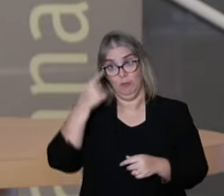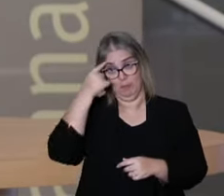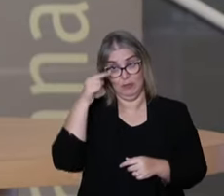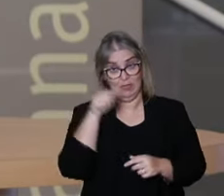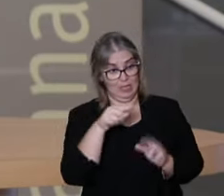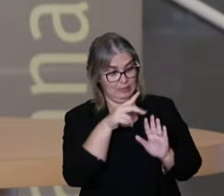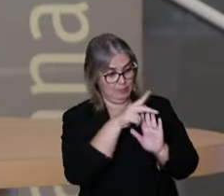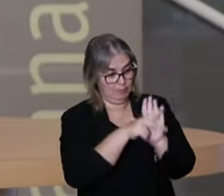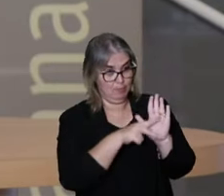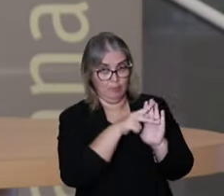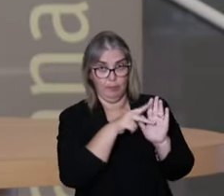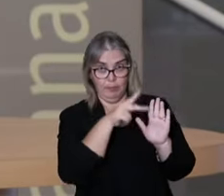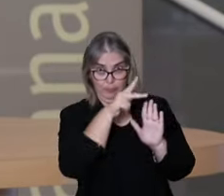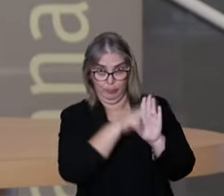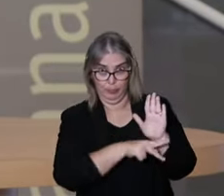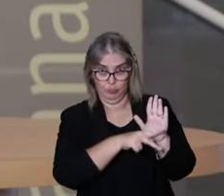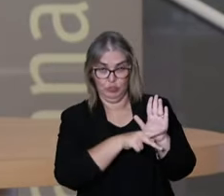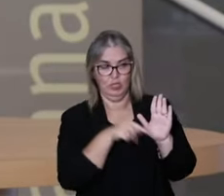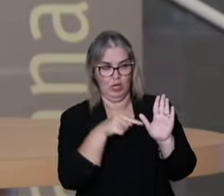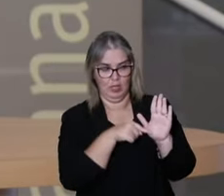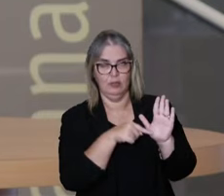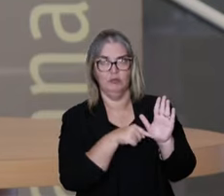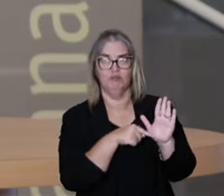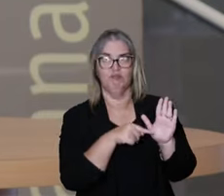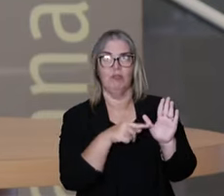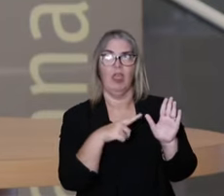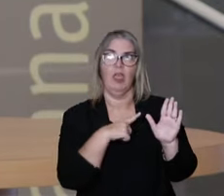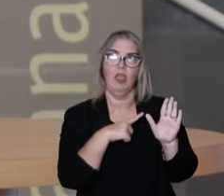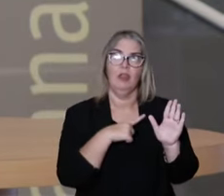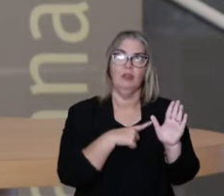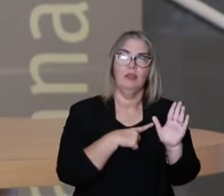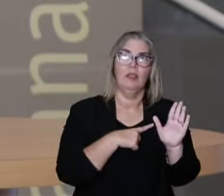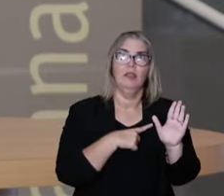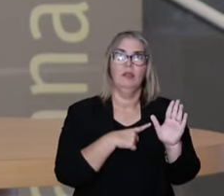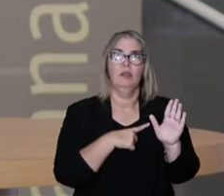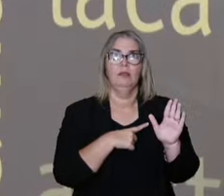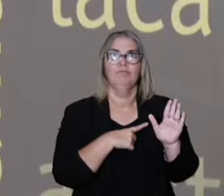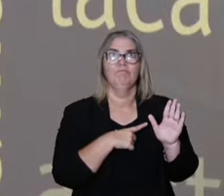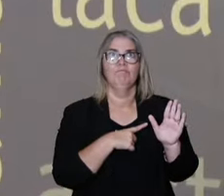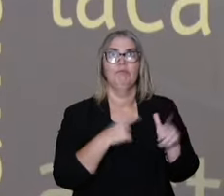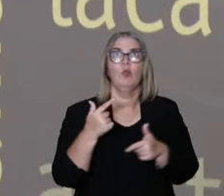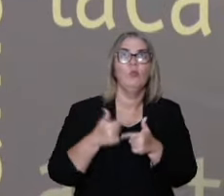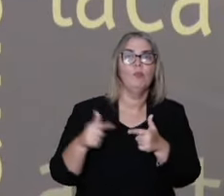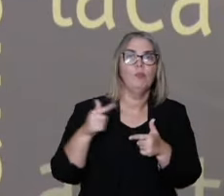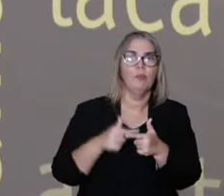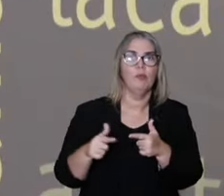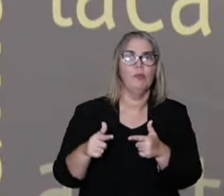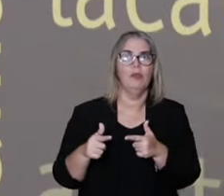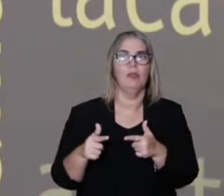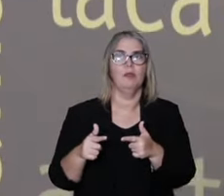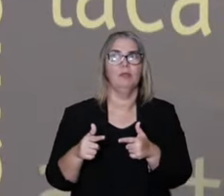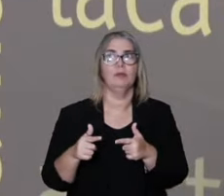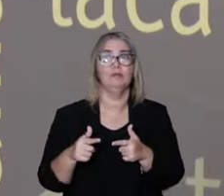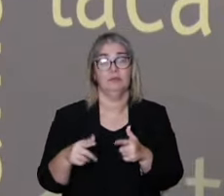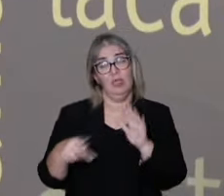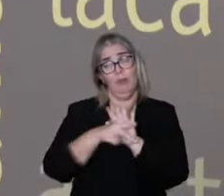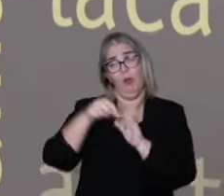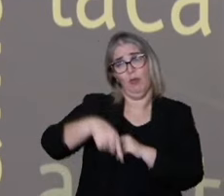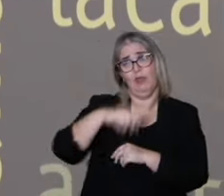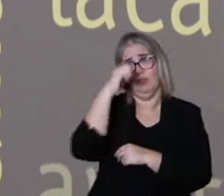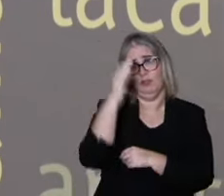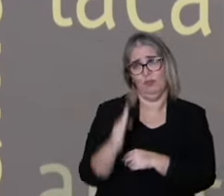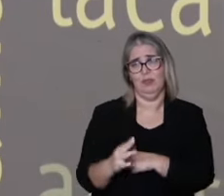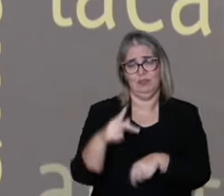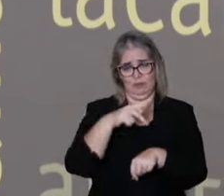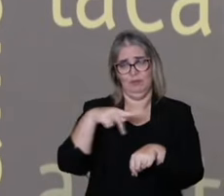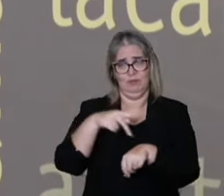I think that this project, this regulation, it brings a symptom. That's one of